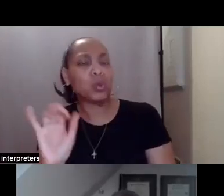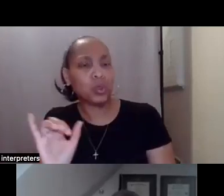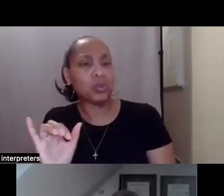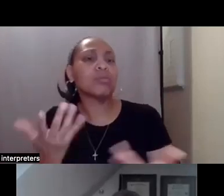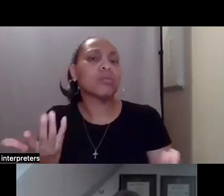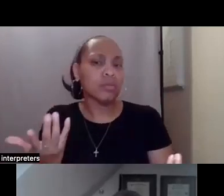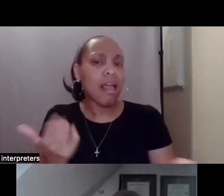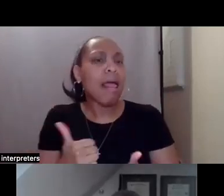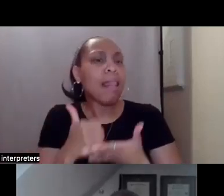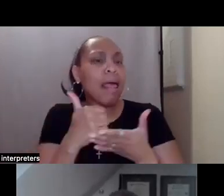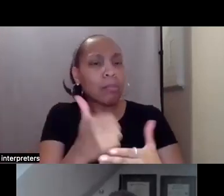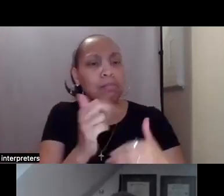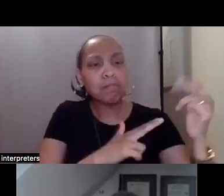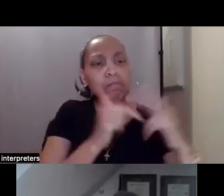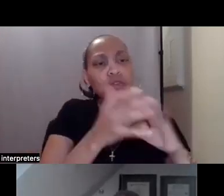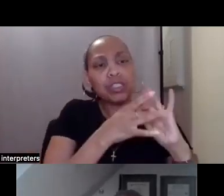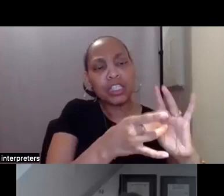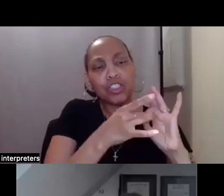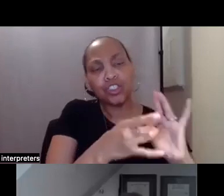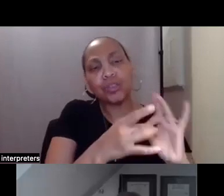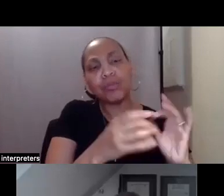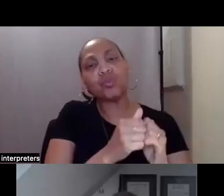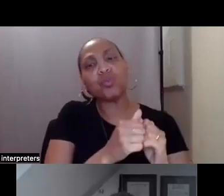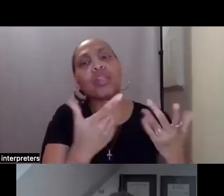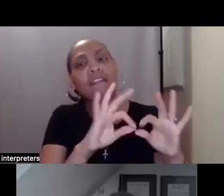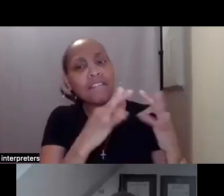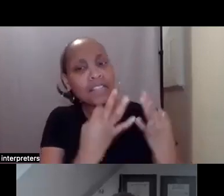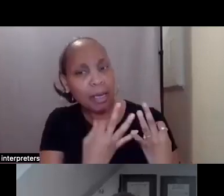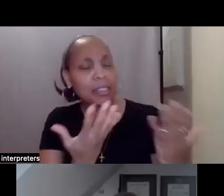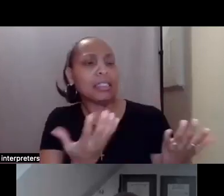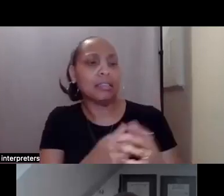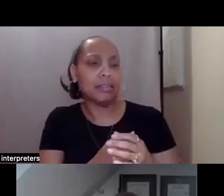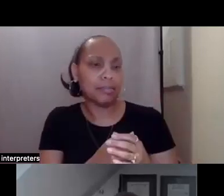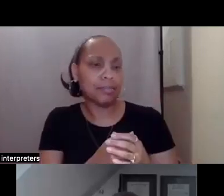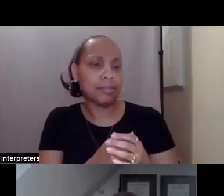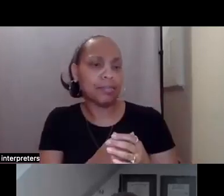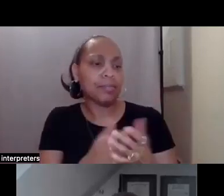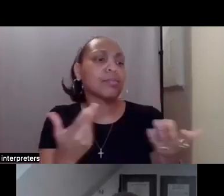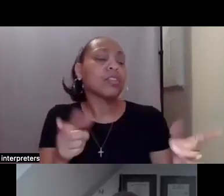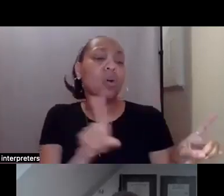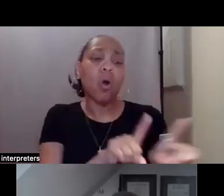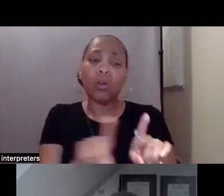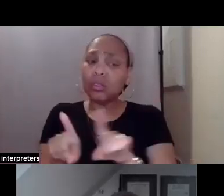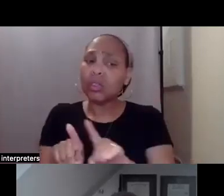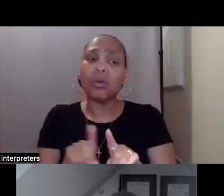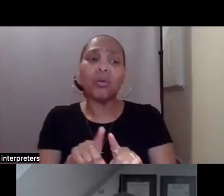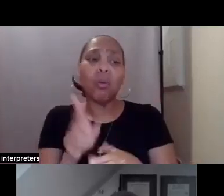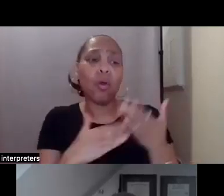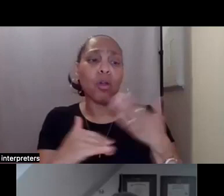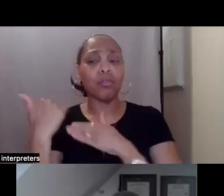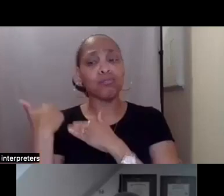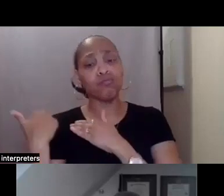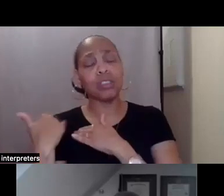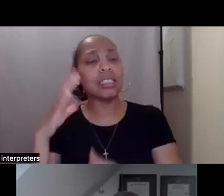with individuals and families. And to be, and to be competent support coordinators, we must actively listen, collaborate and be